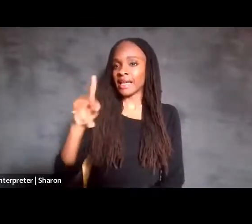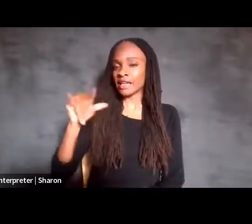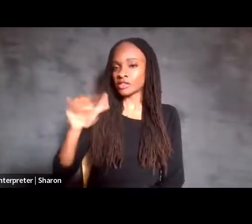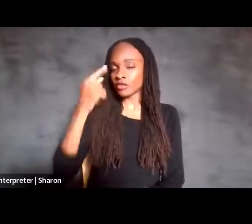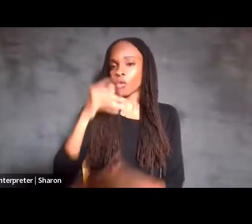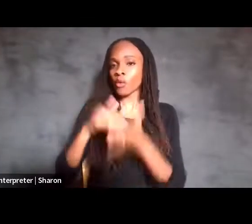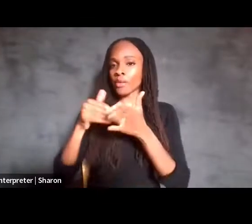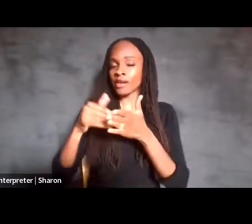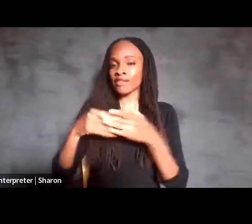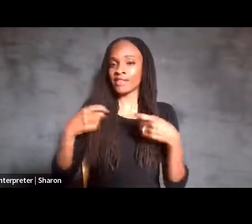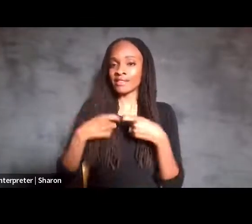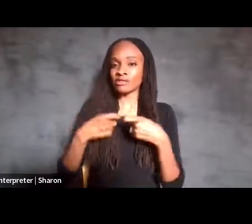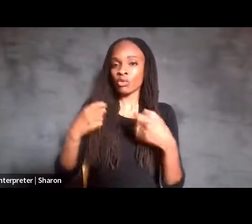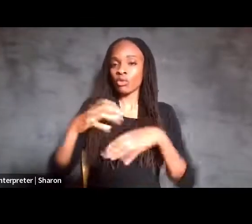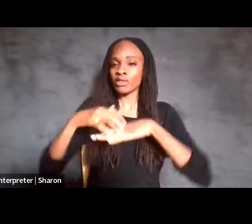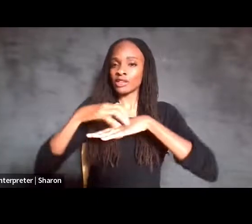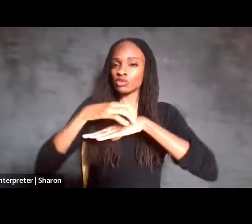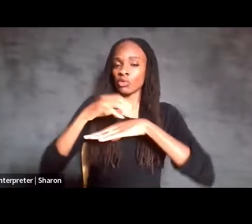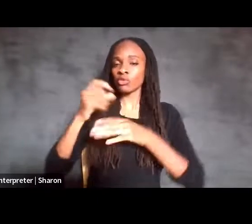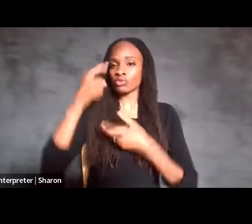slash repetitive brain injury.